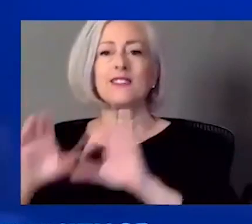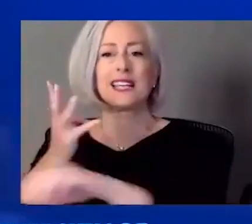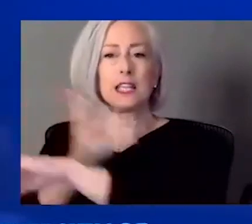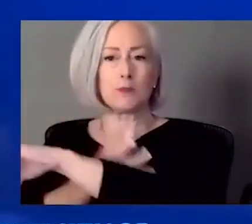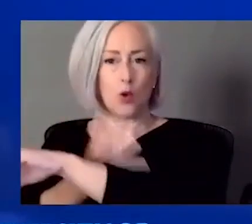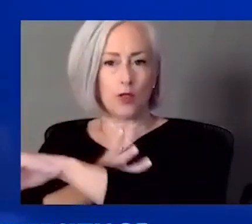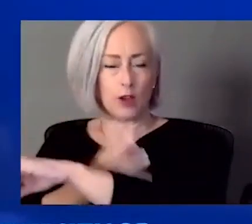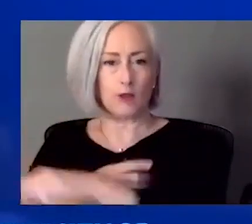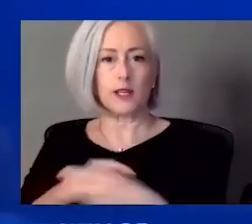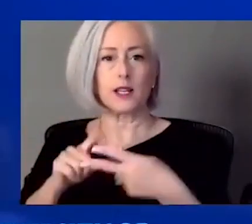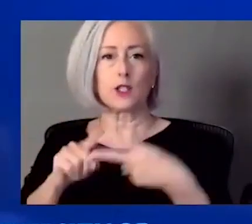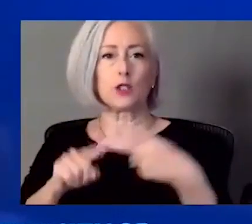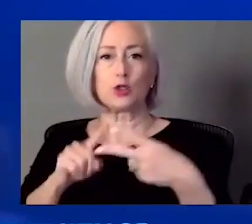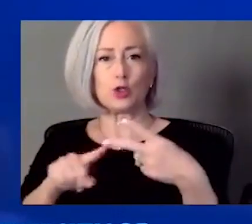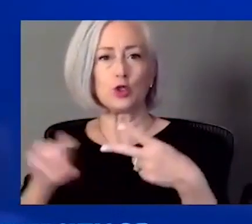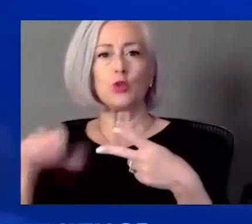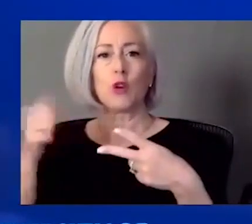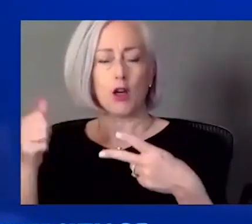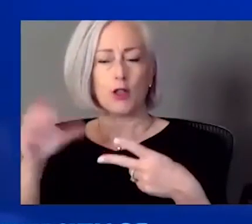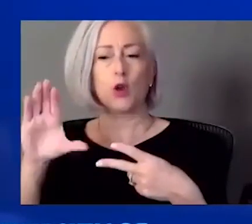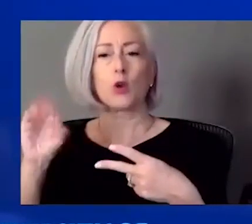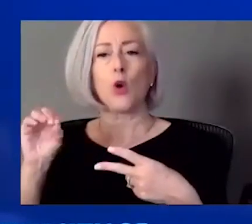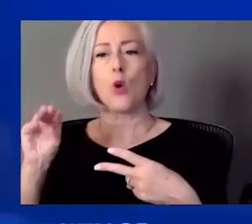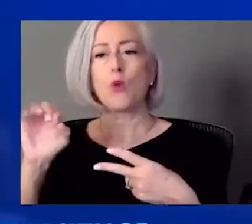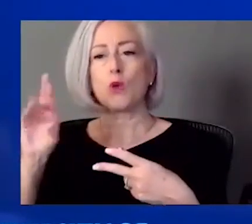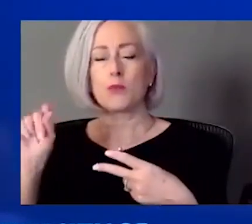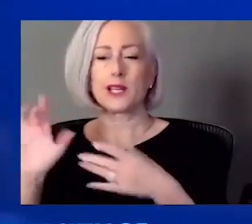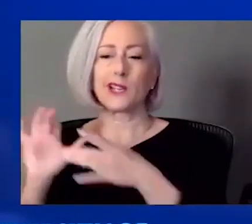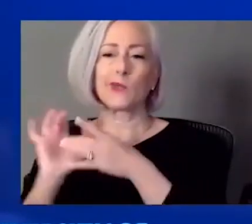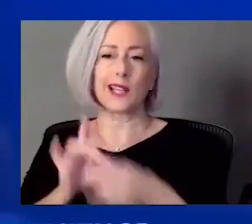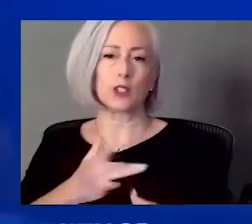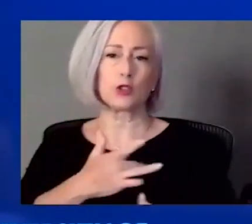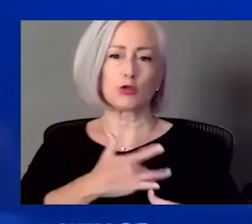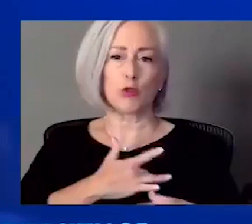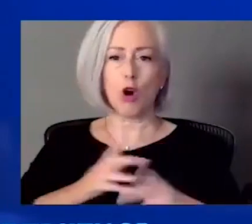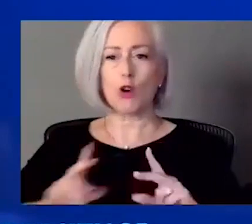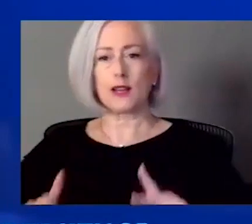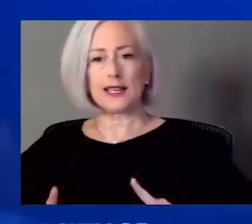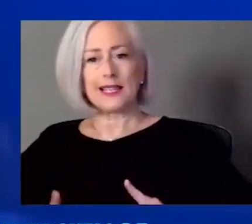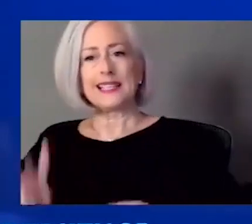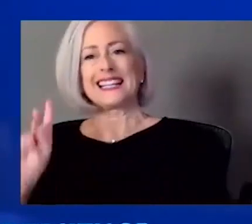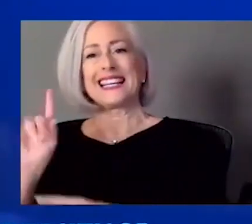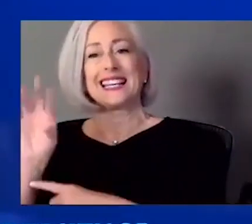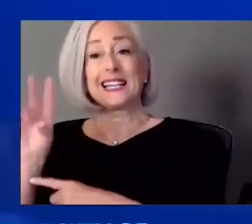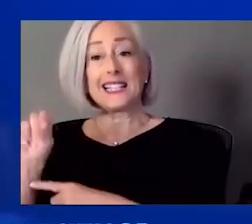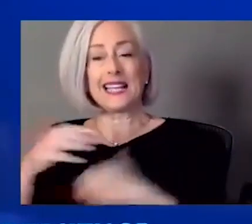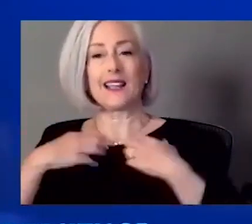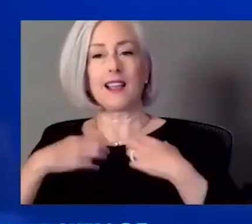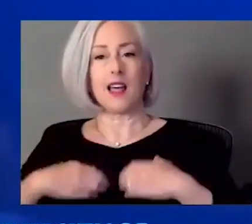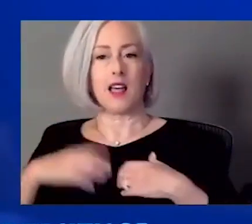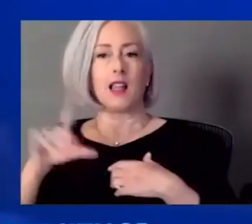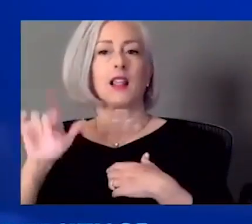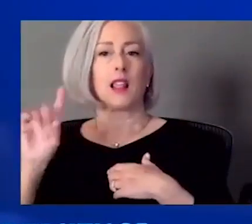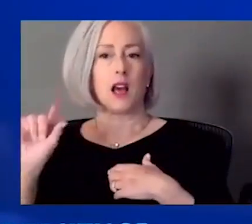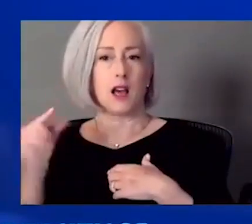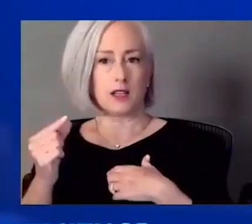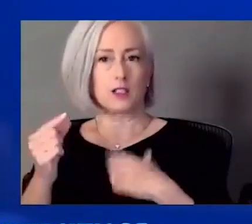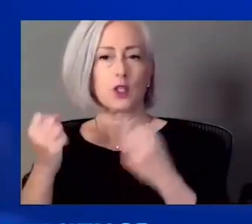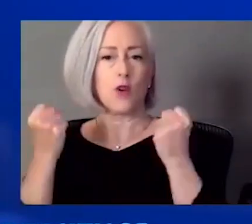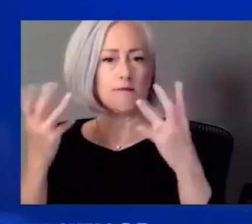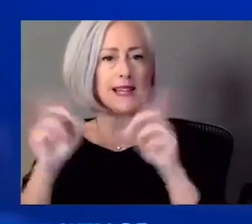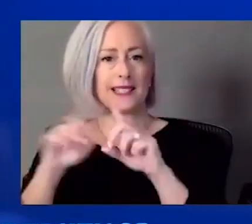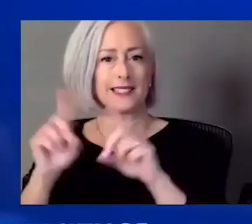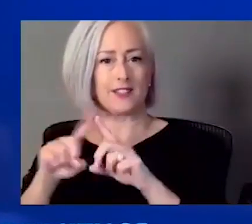comorbidities with heart and kidney issues and lung issues. So there are a lot of things, uh, also that